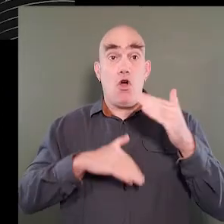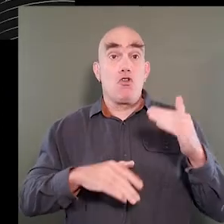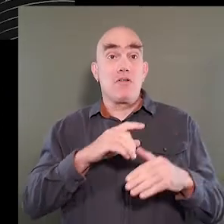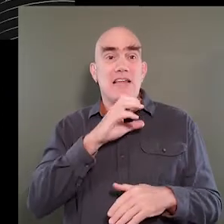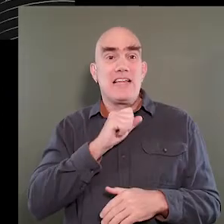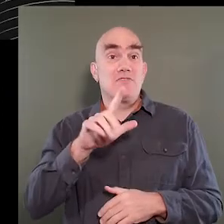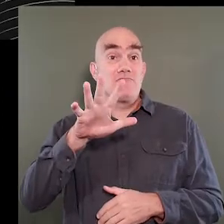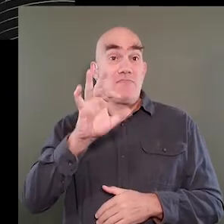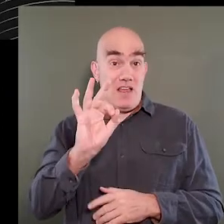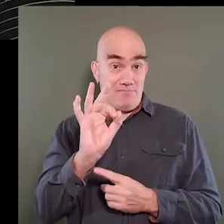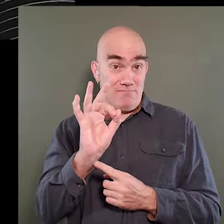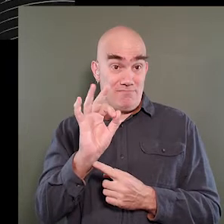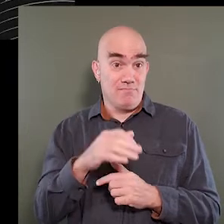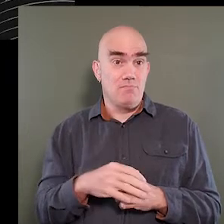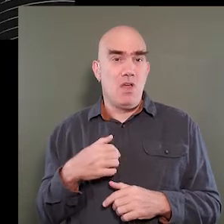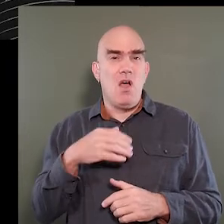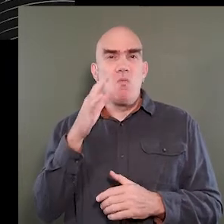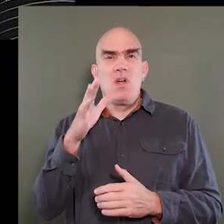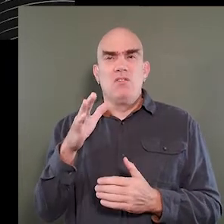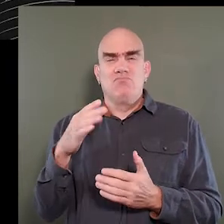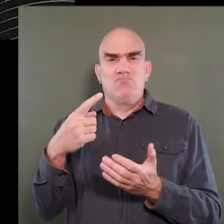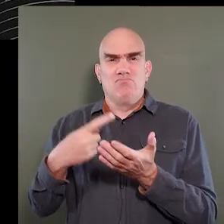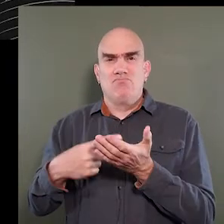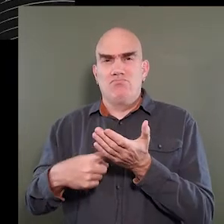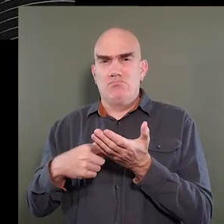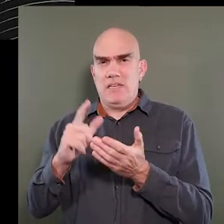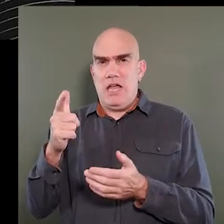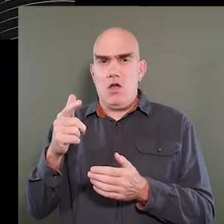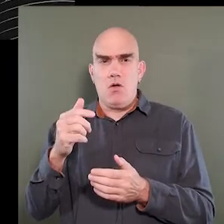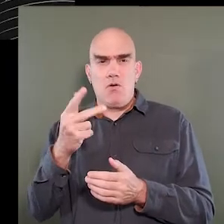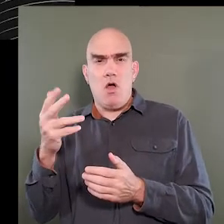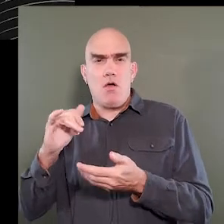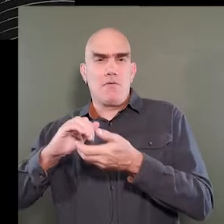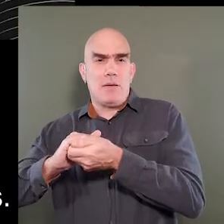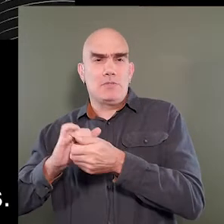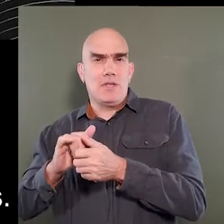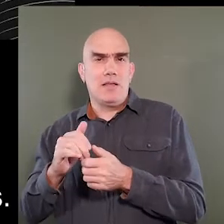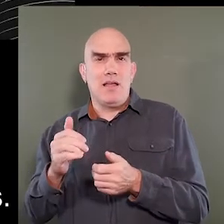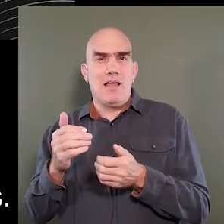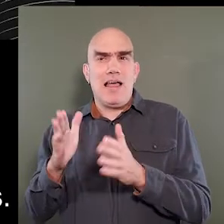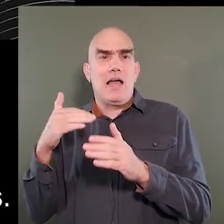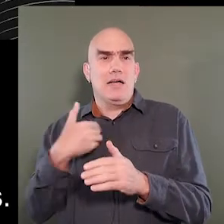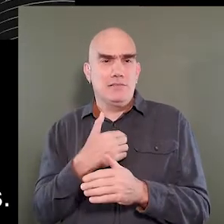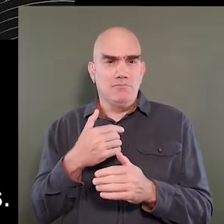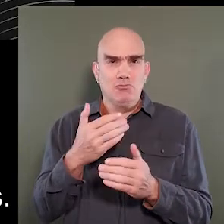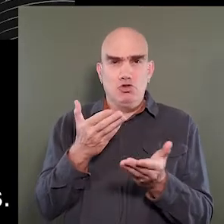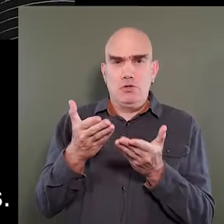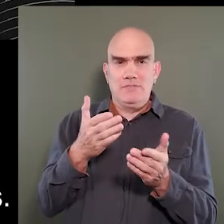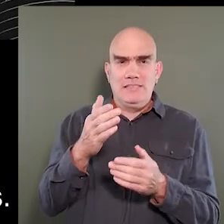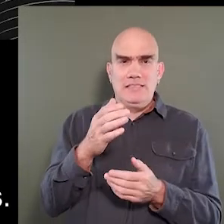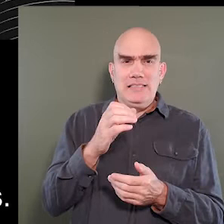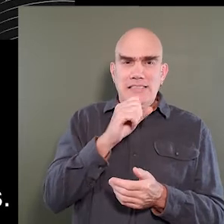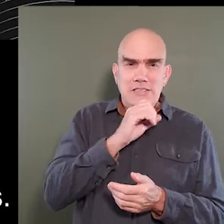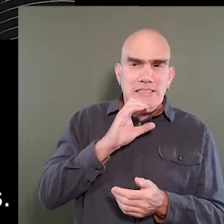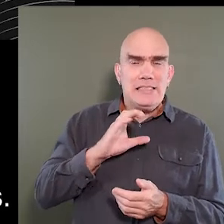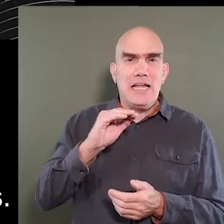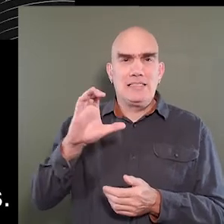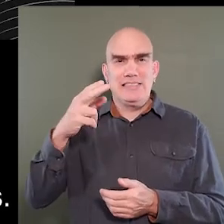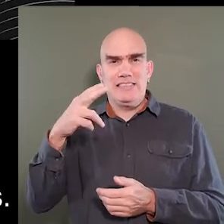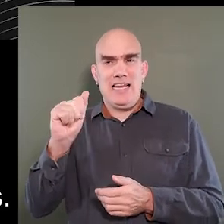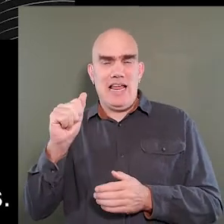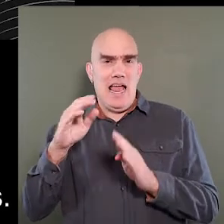59. I will go over later a couple of our collaborations that allow us to serve seniors and CHA housing